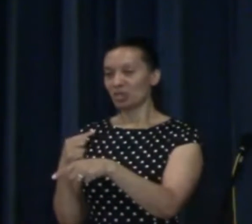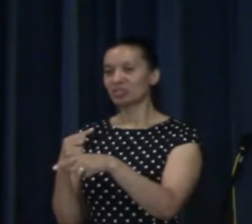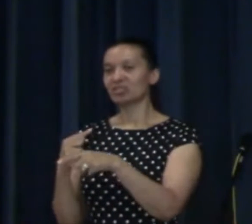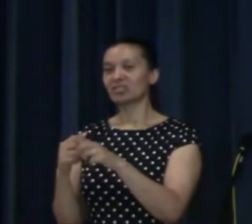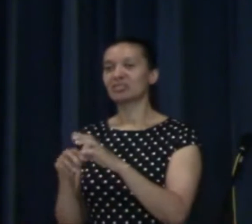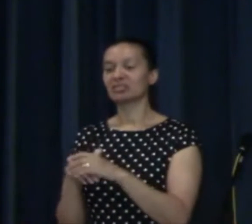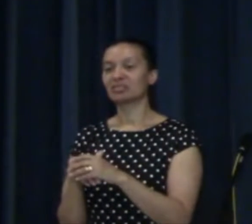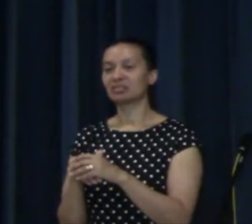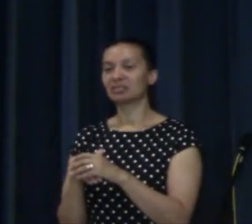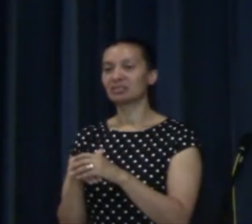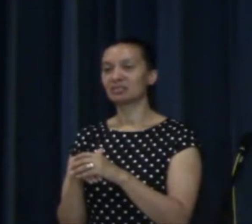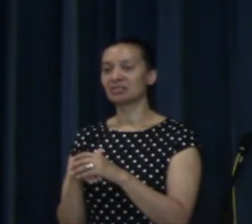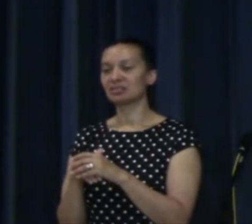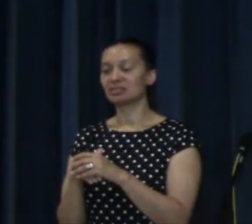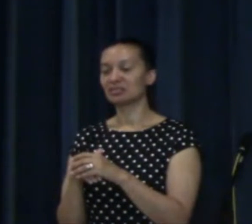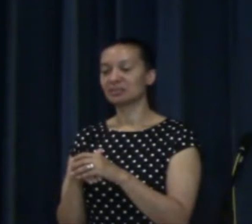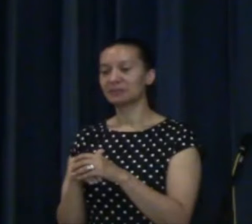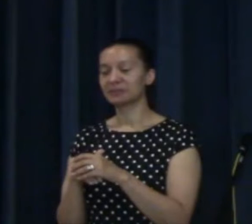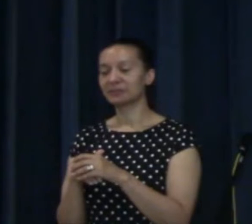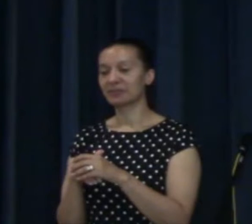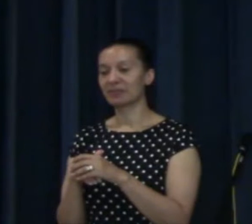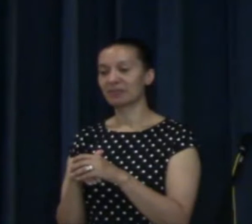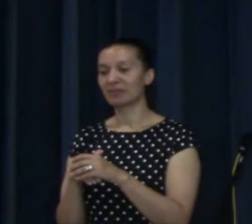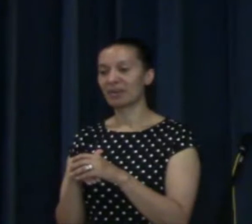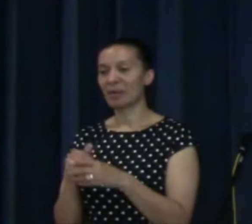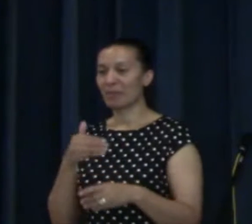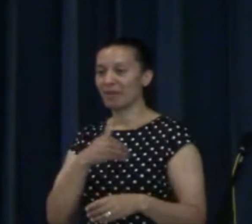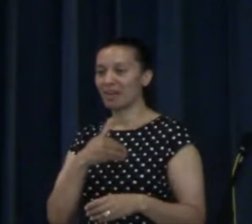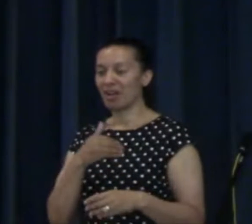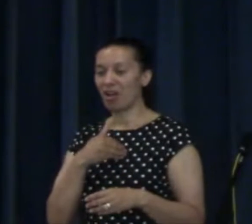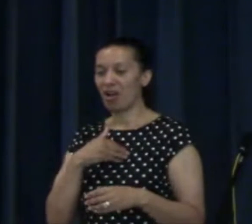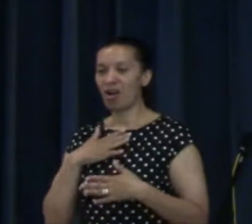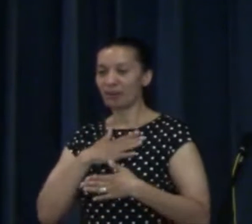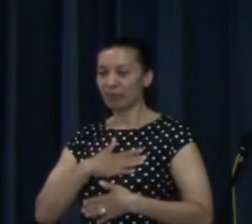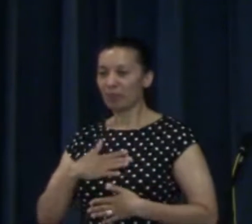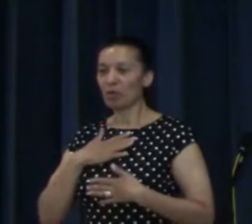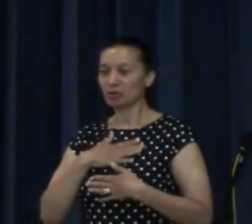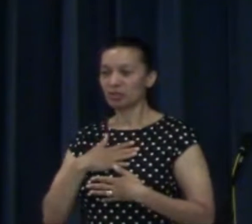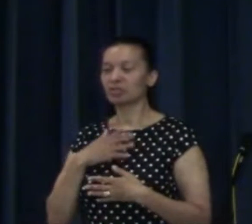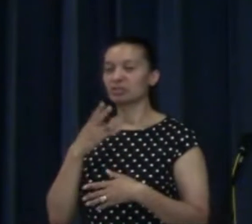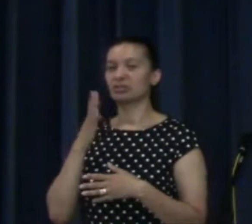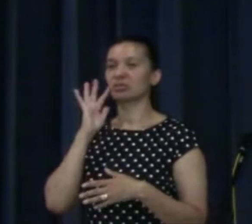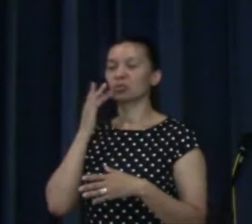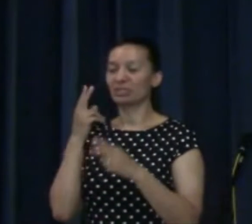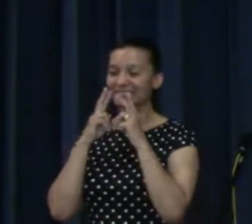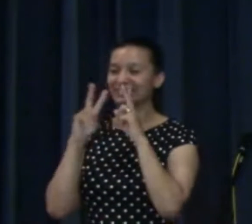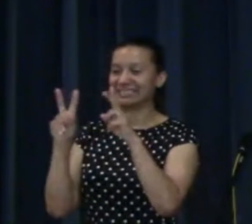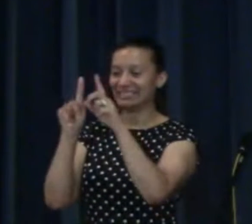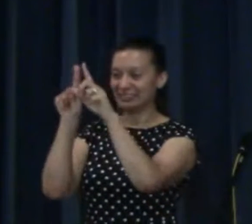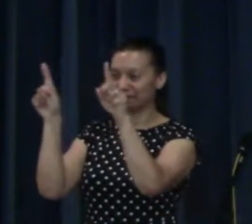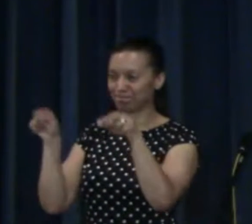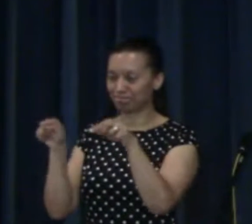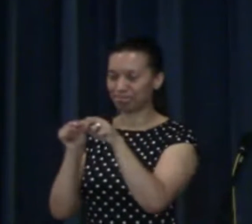motivate us, to pull up maybe our heartstrings, our emotions a little bit.